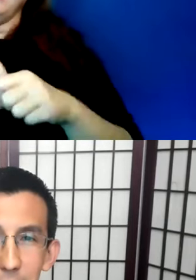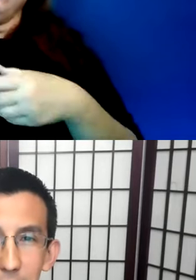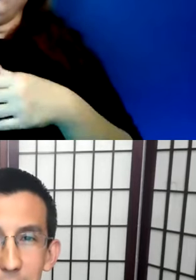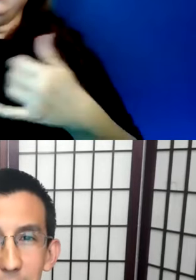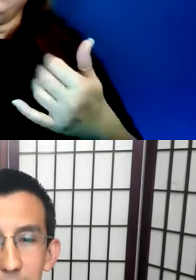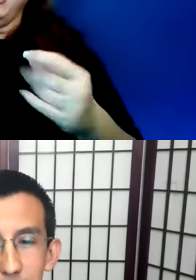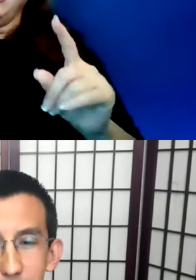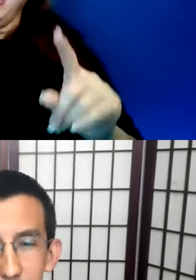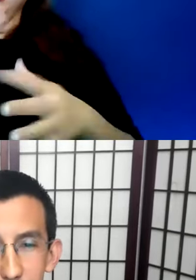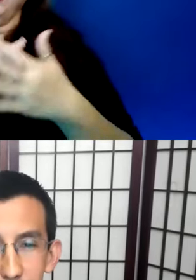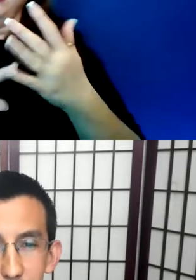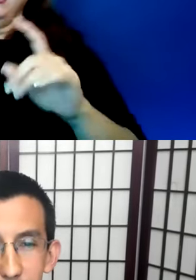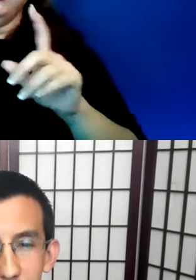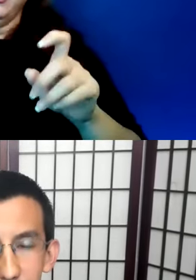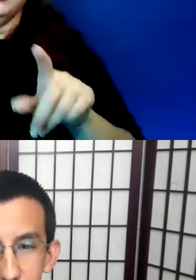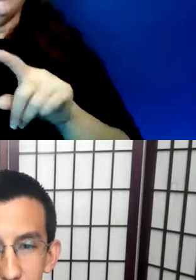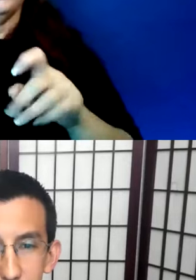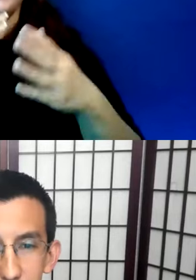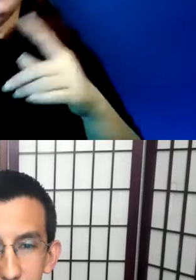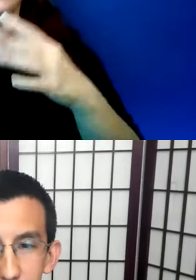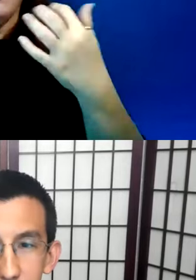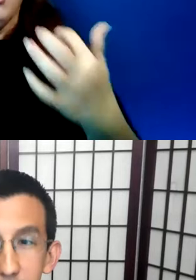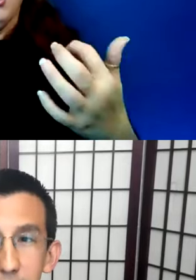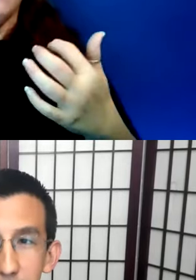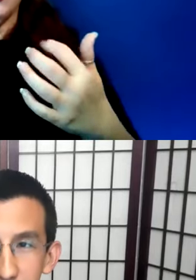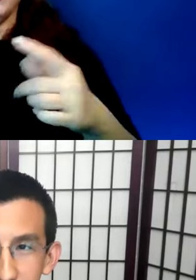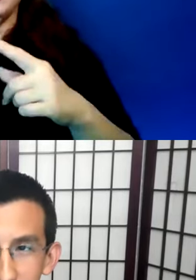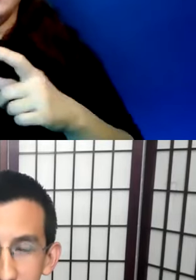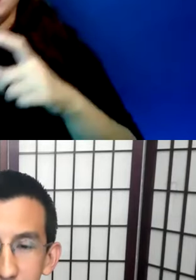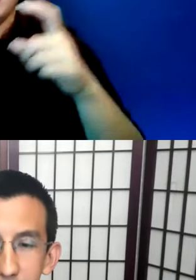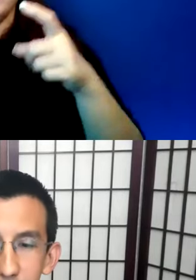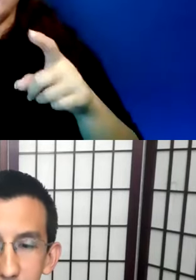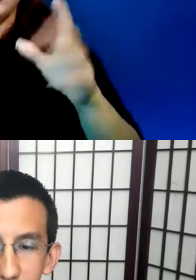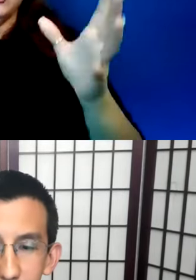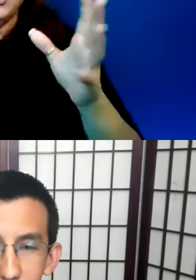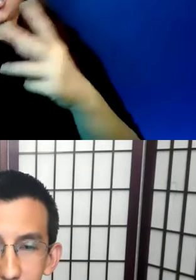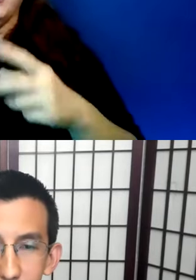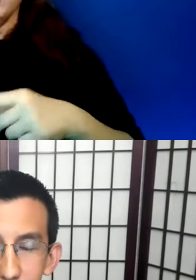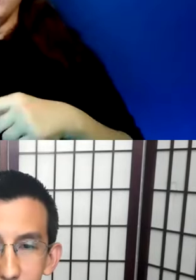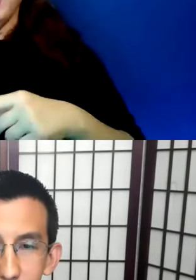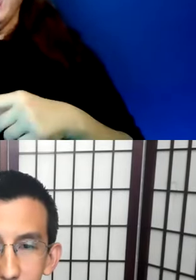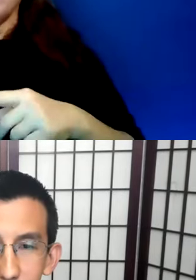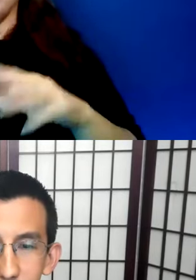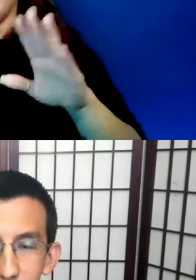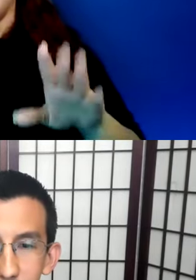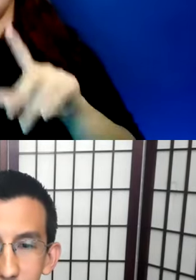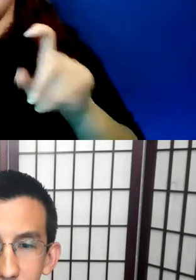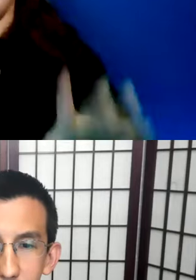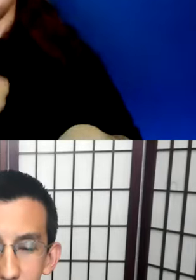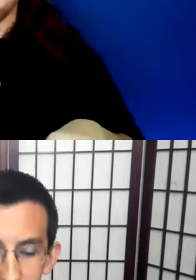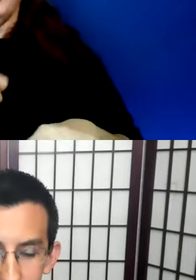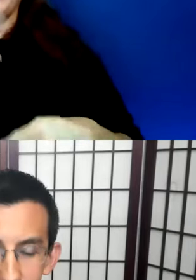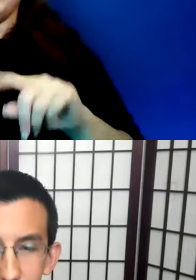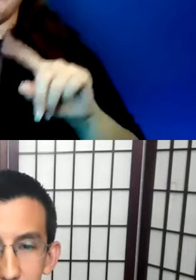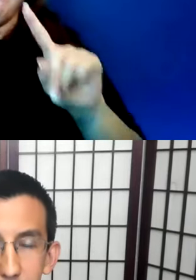today and to answer these questions. I also want to thank the audience for your contributions in the chat and the Q&A. These were excellent questions, and I'm sorry we couldn't get